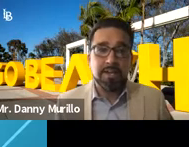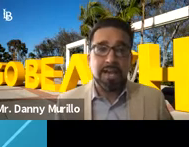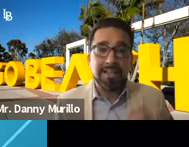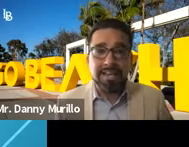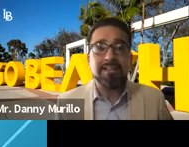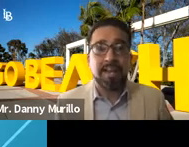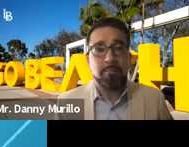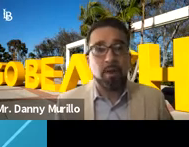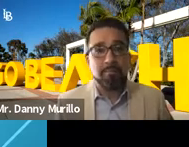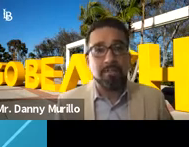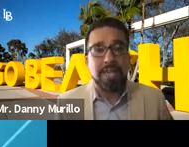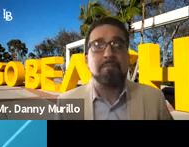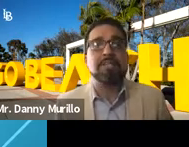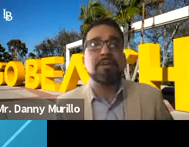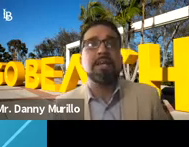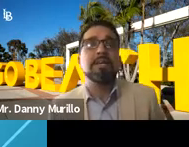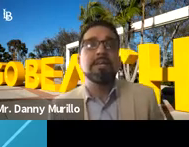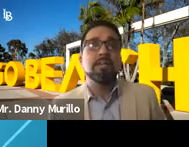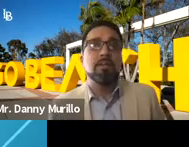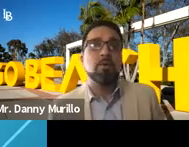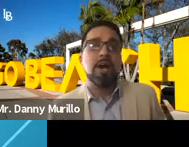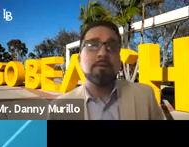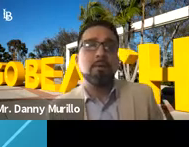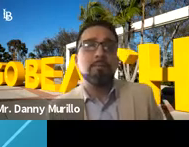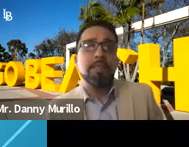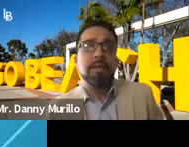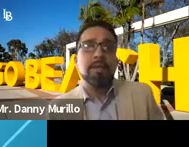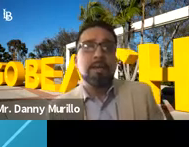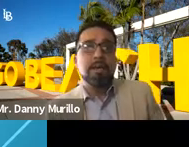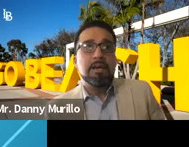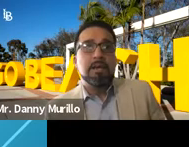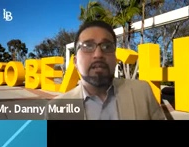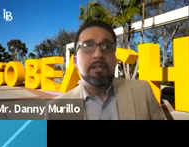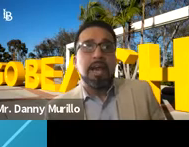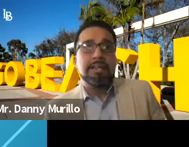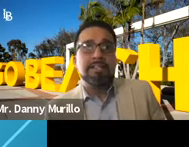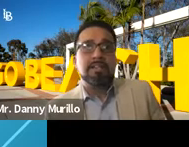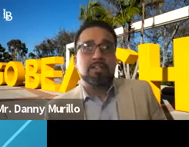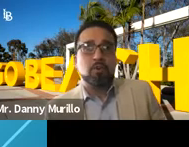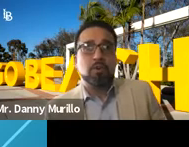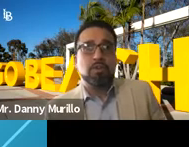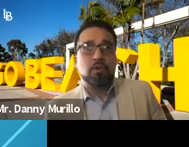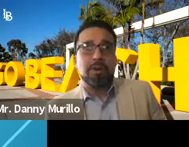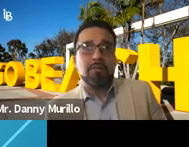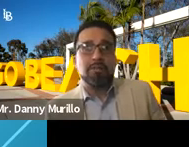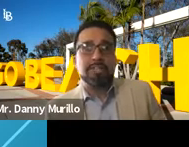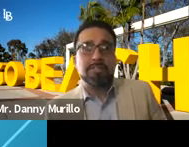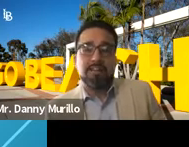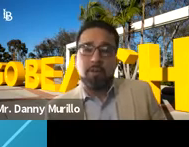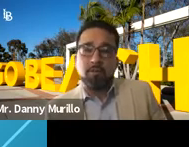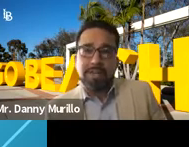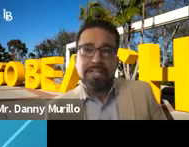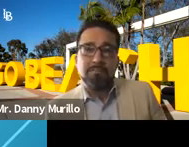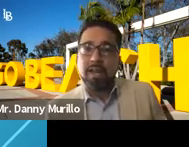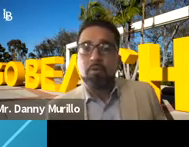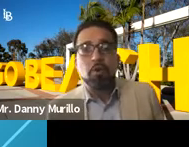identities that I brought with me to campus, right? You know, I remember I didn't start school until about six months